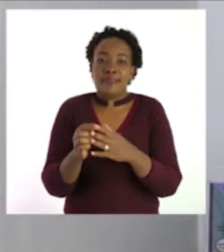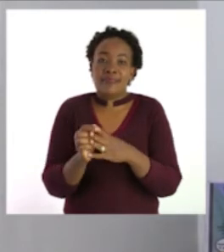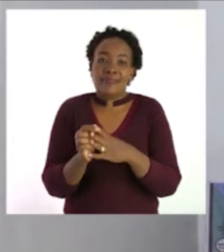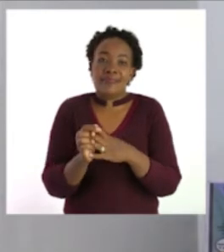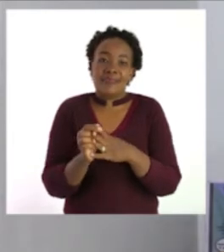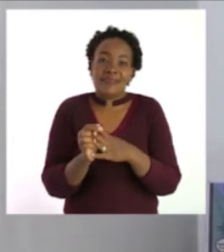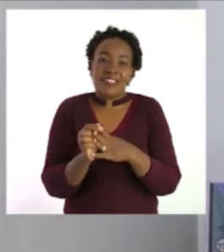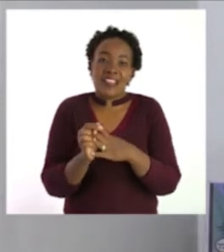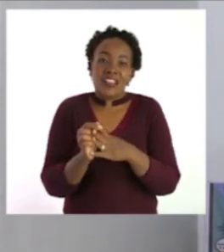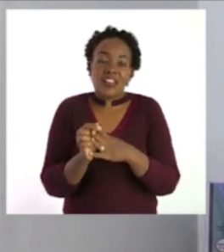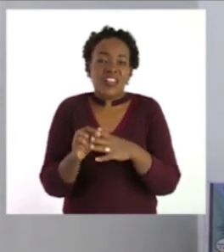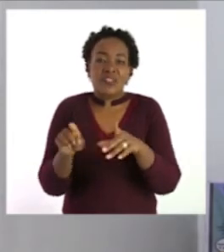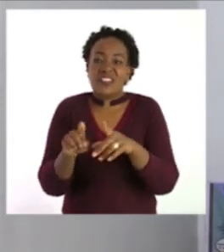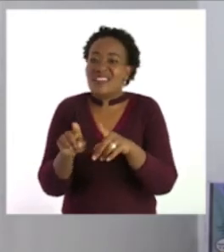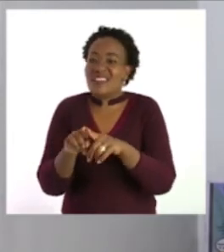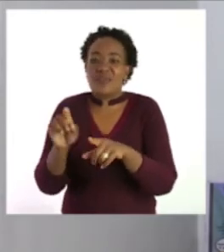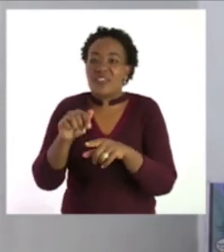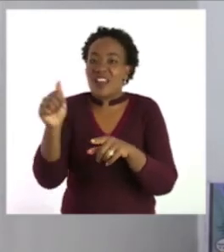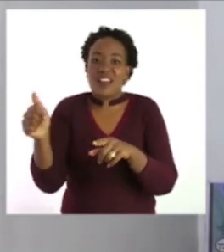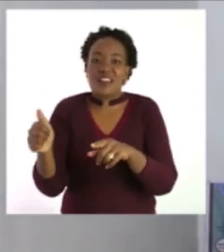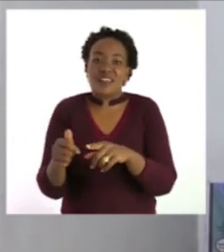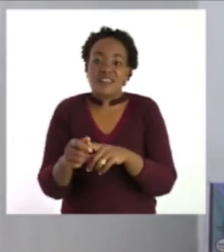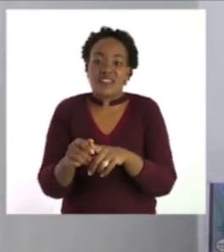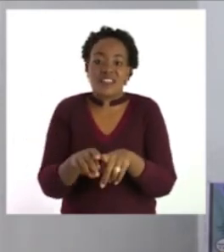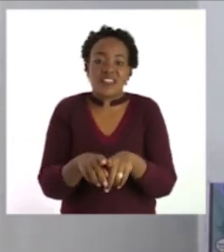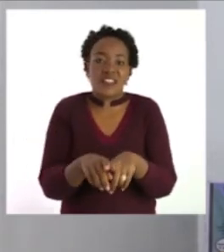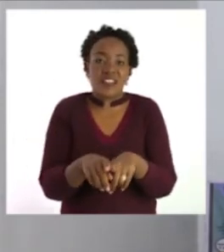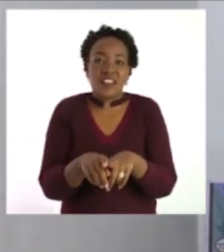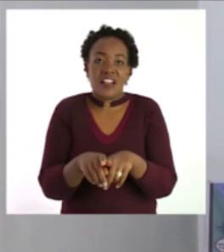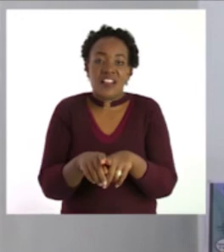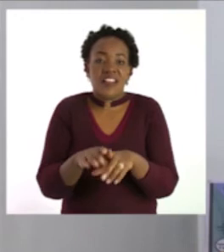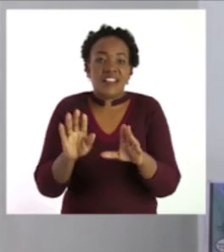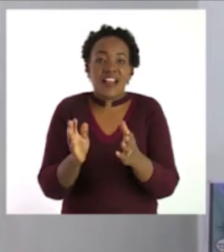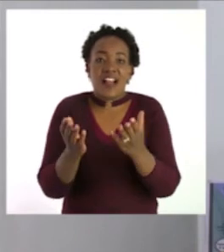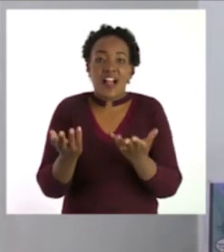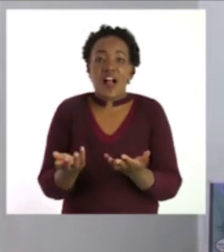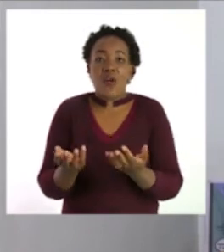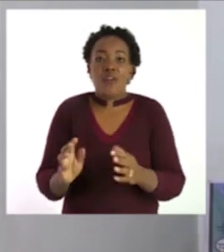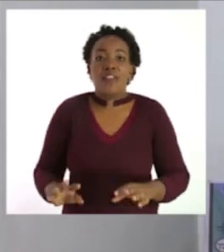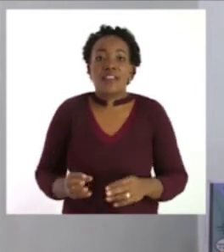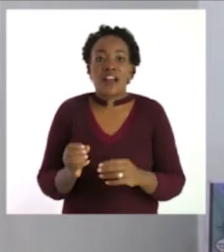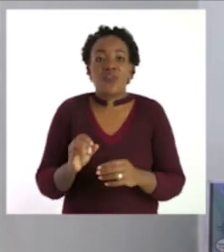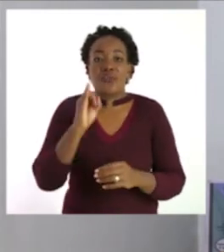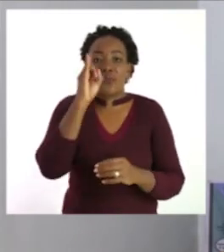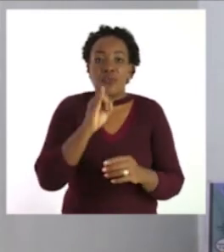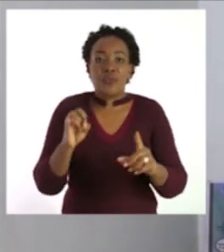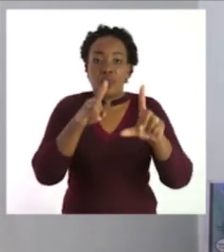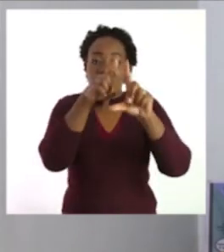You can do the same to all of them. And that's how we do the bar graph.